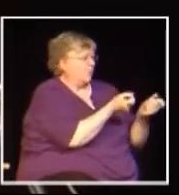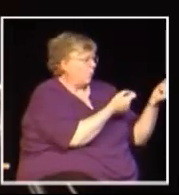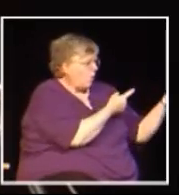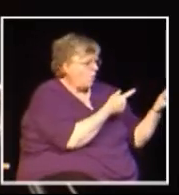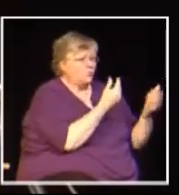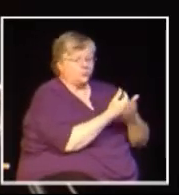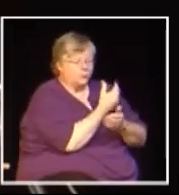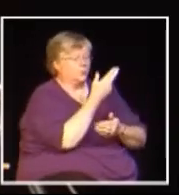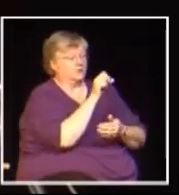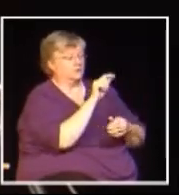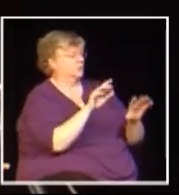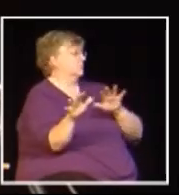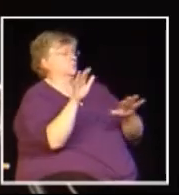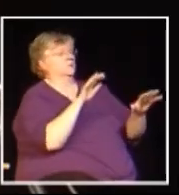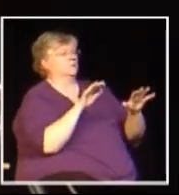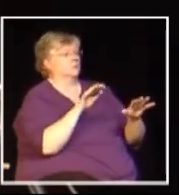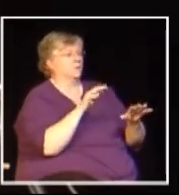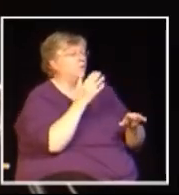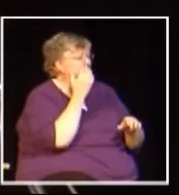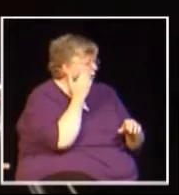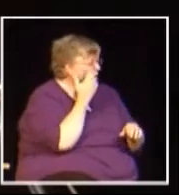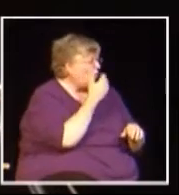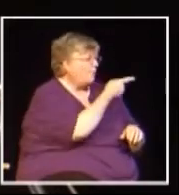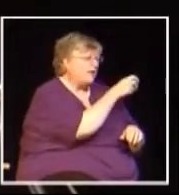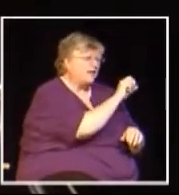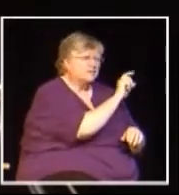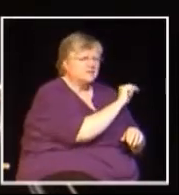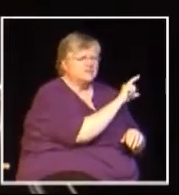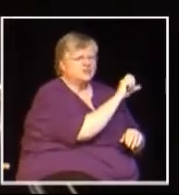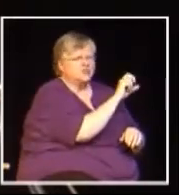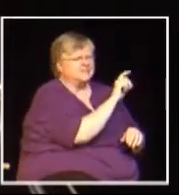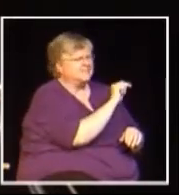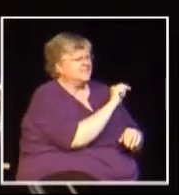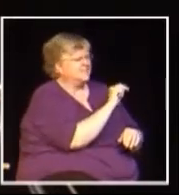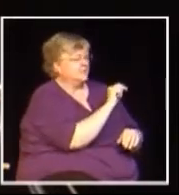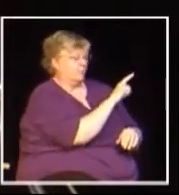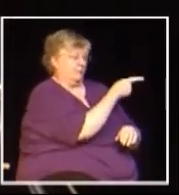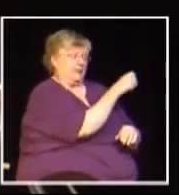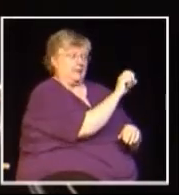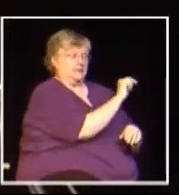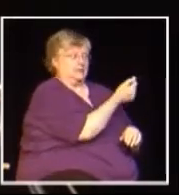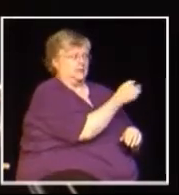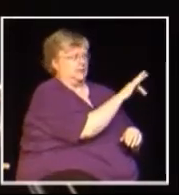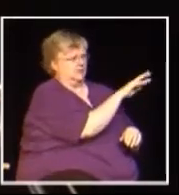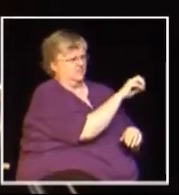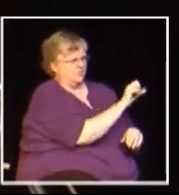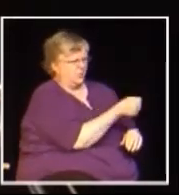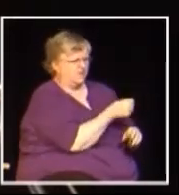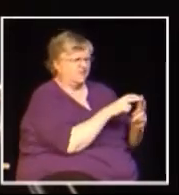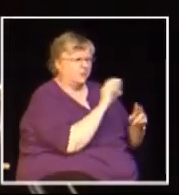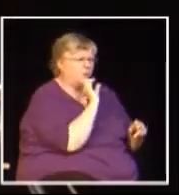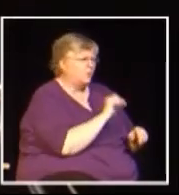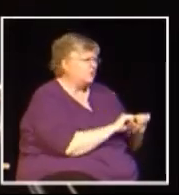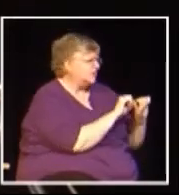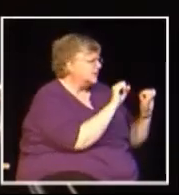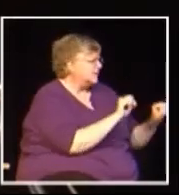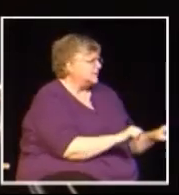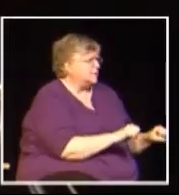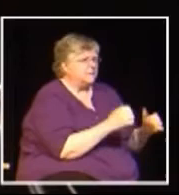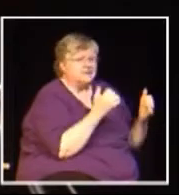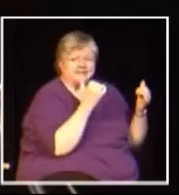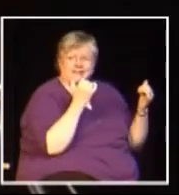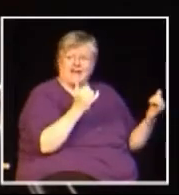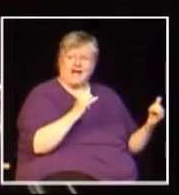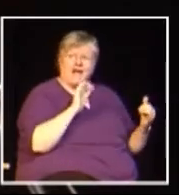that the PST system is a system that was brought in in the 1940s. It's antiquated. The world has changed. We are much more of a